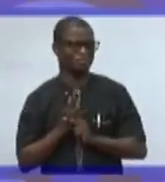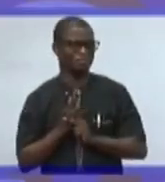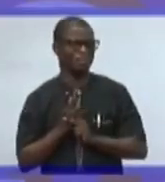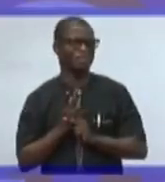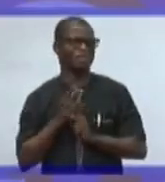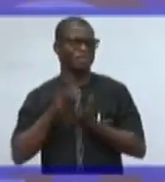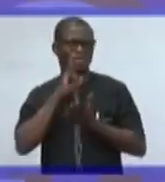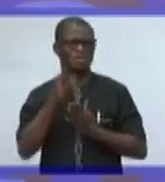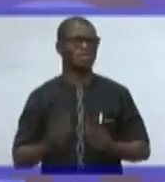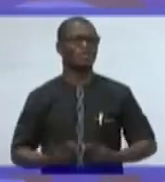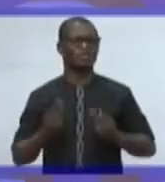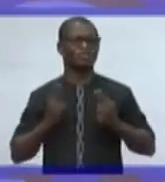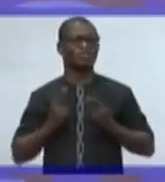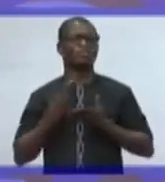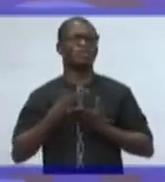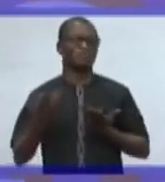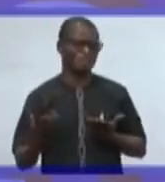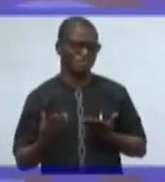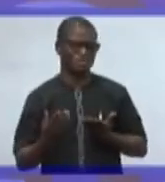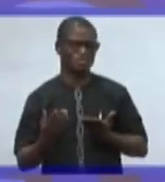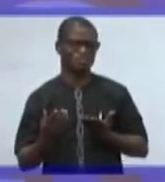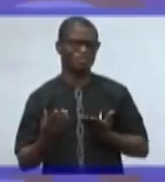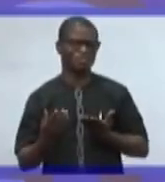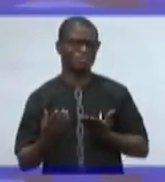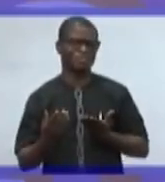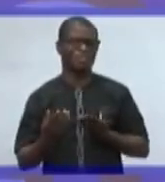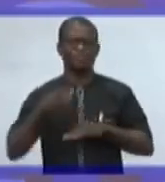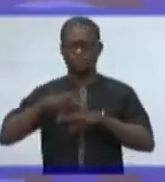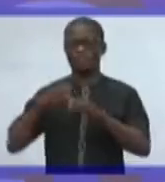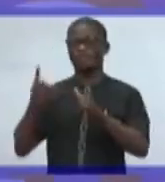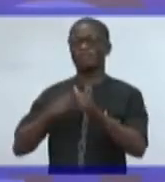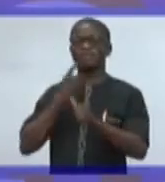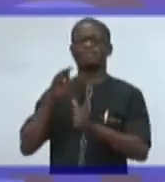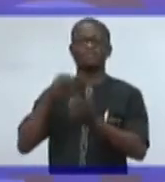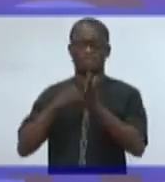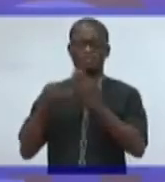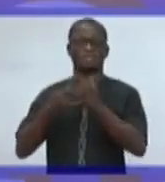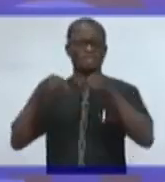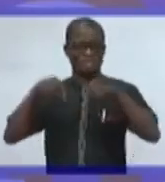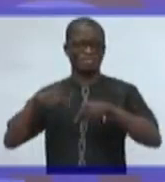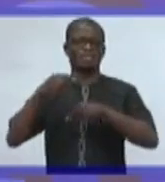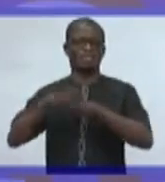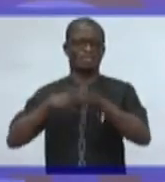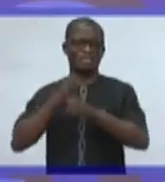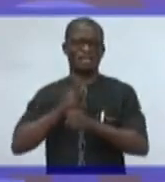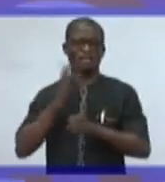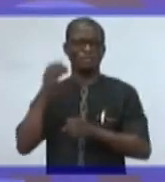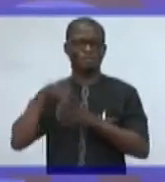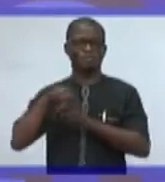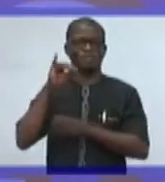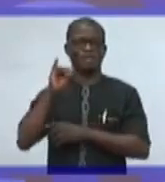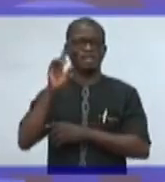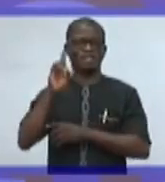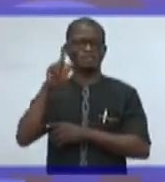human infrastructure. It's happening. On the 1st of January this year, I was in IDP camp in